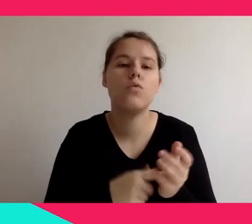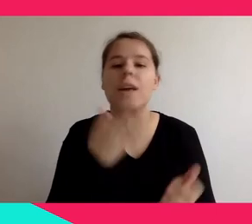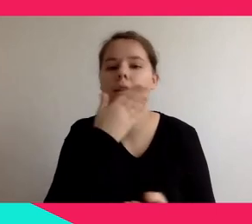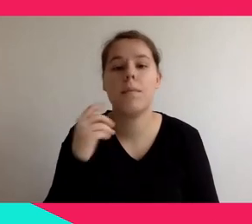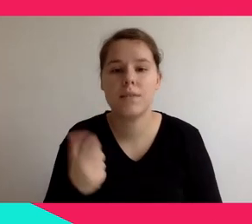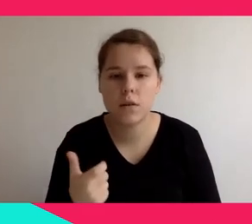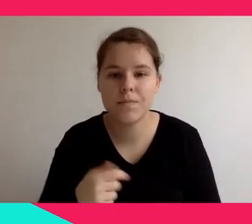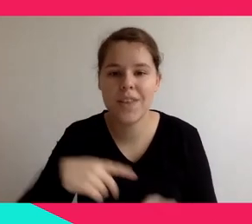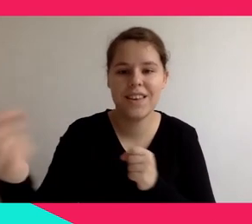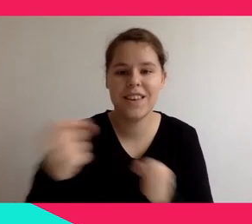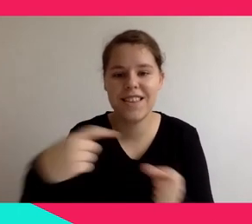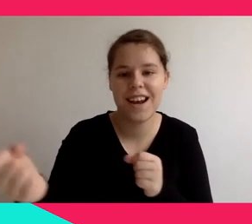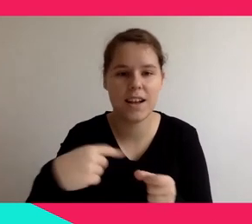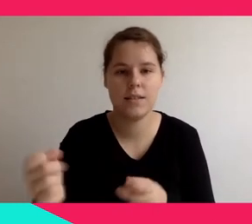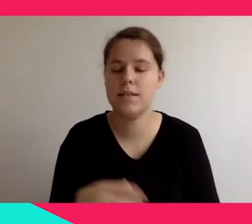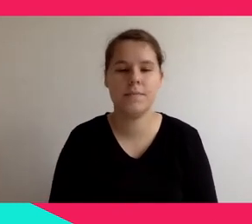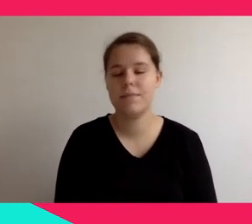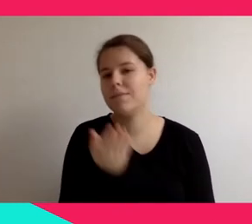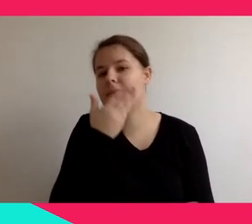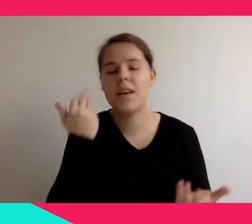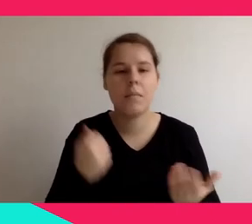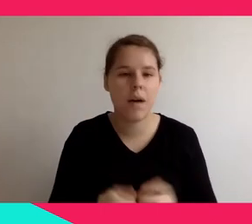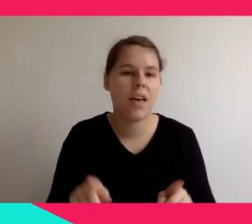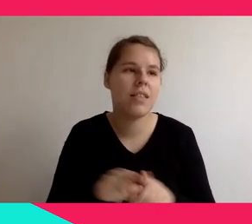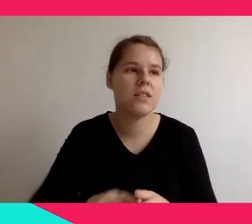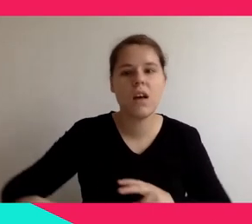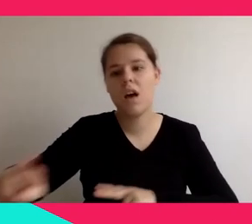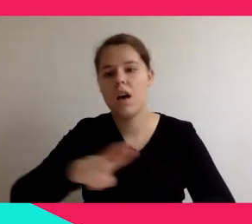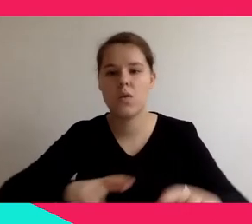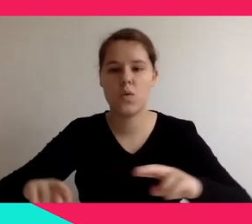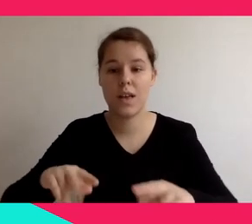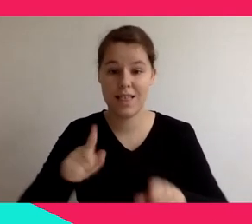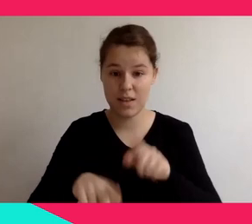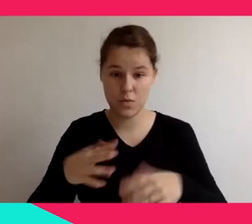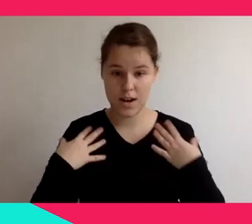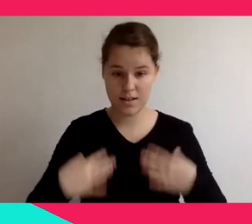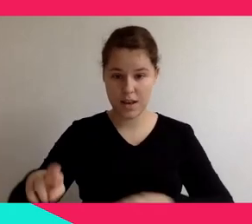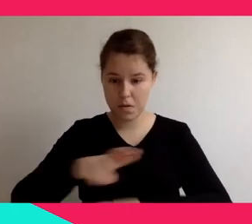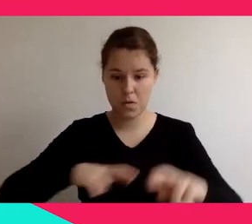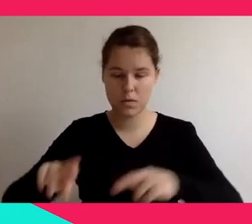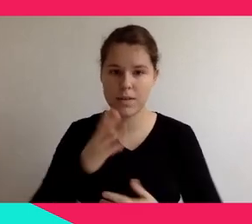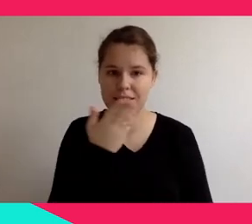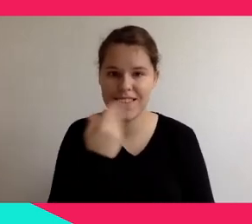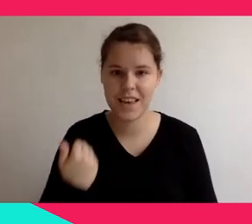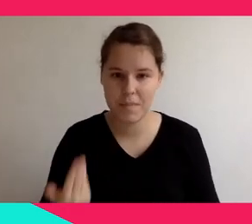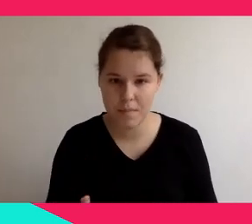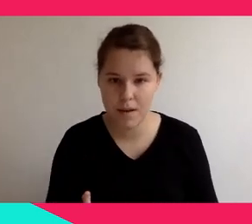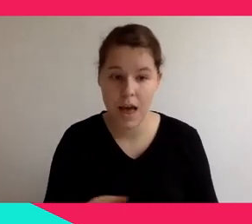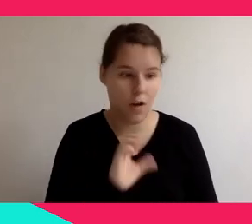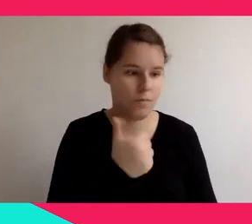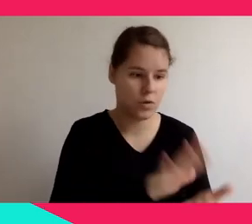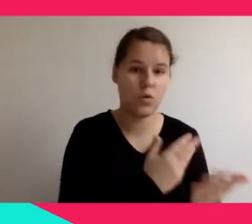those technologies depends on the cost, the available space, the desired stream of visitors.